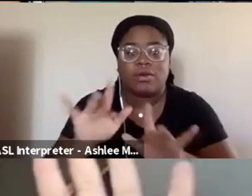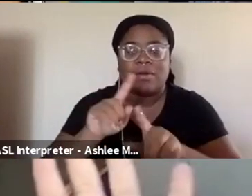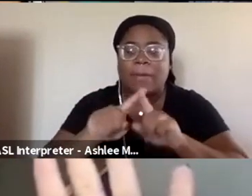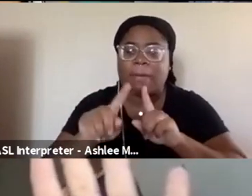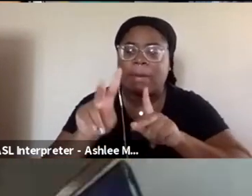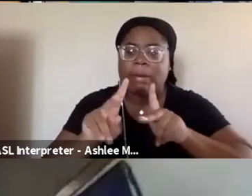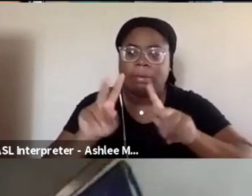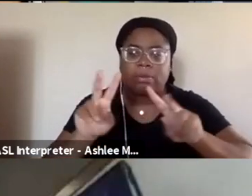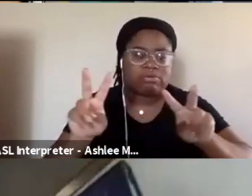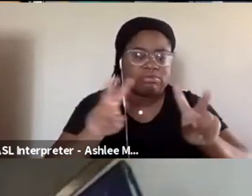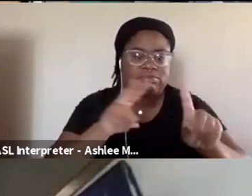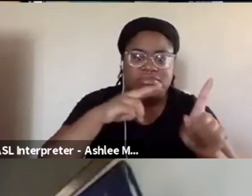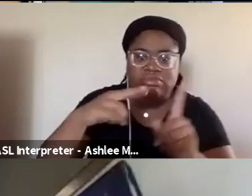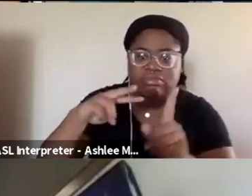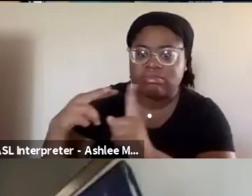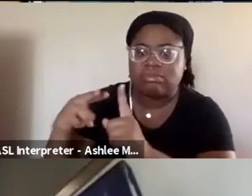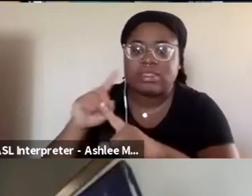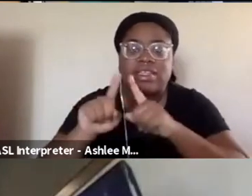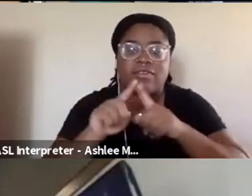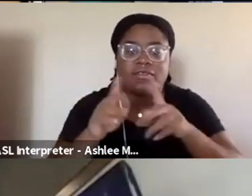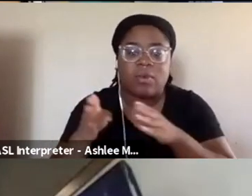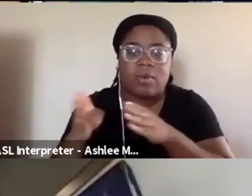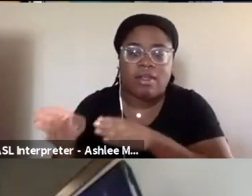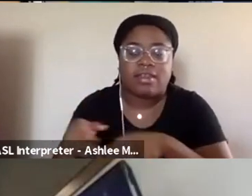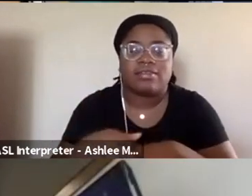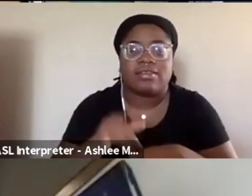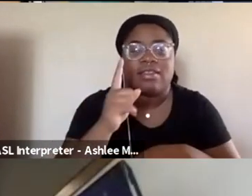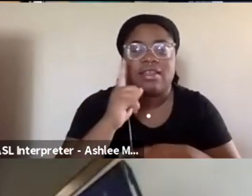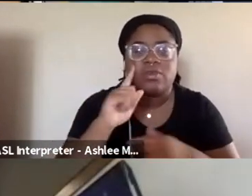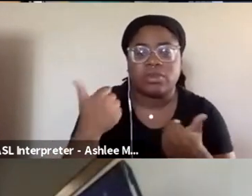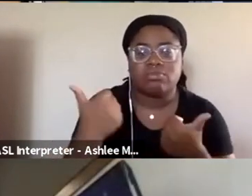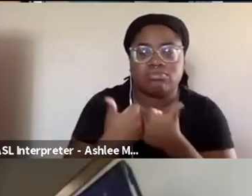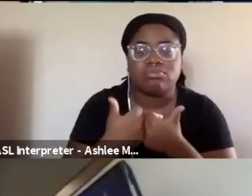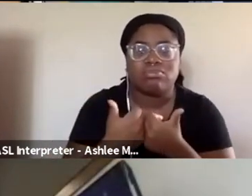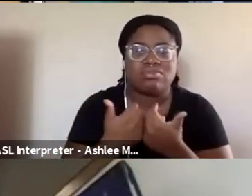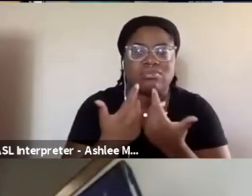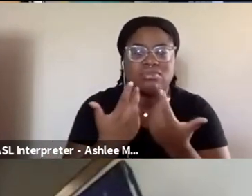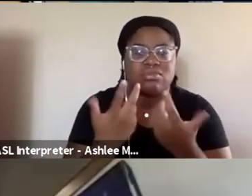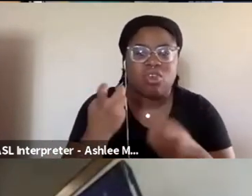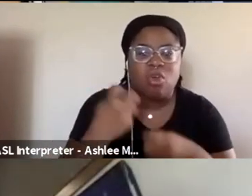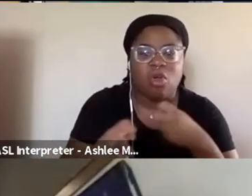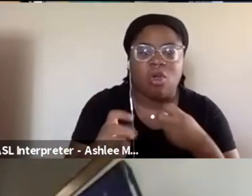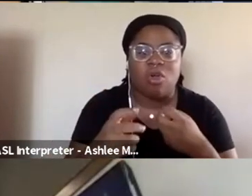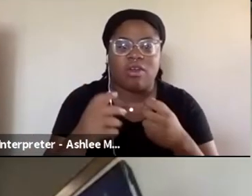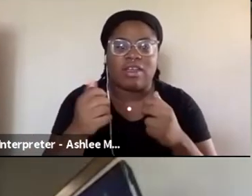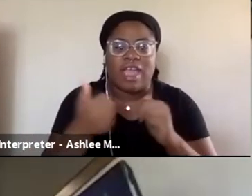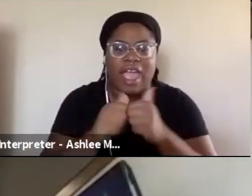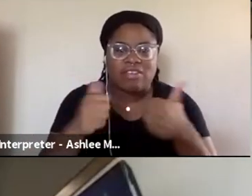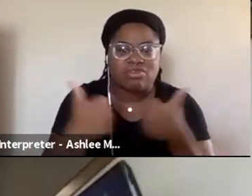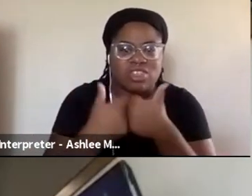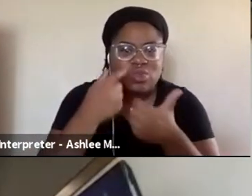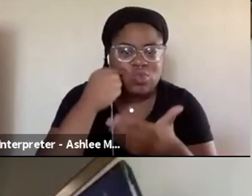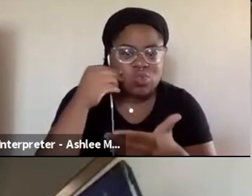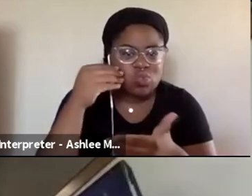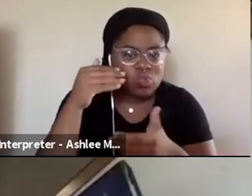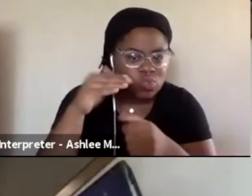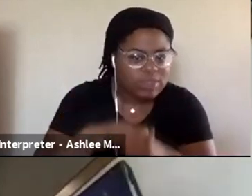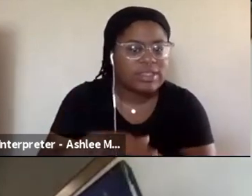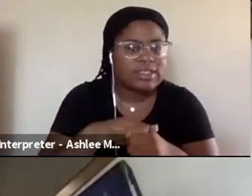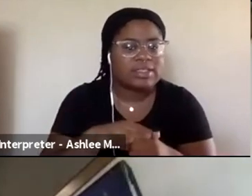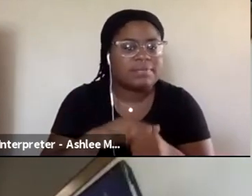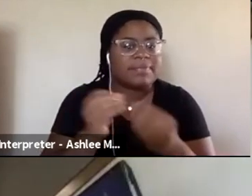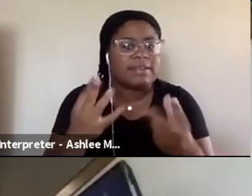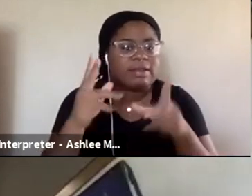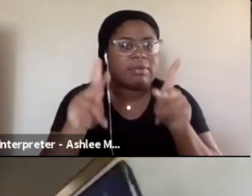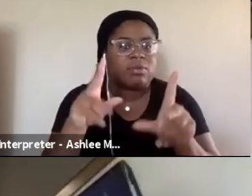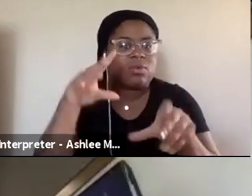like in really like different ways. And I think that's been like one of the struggles and challenges, like to address like something like, like racism, right. You know, because so many people who engage